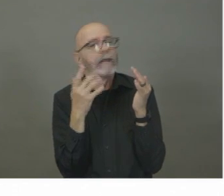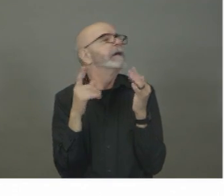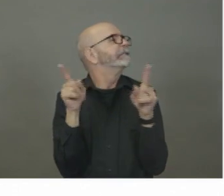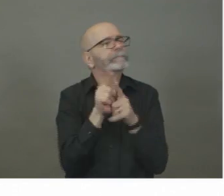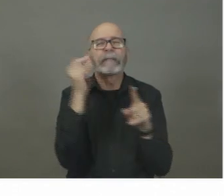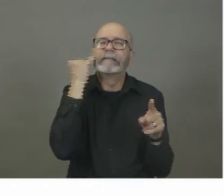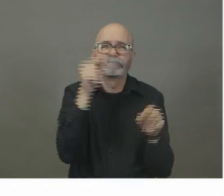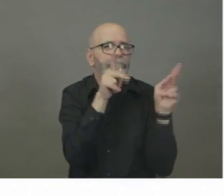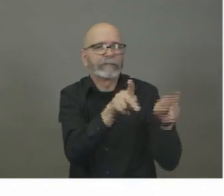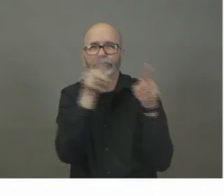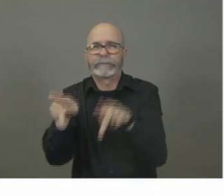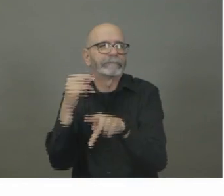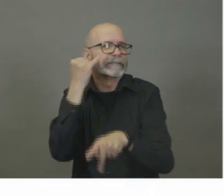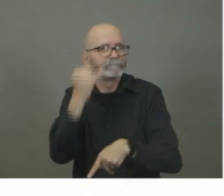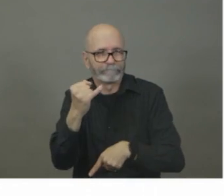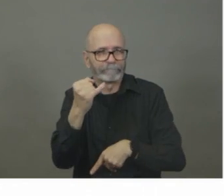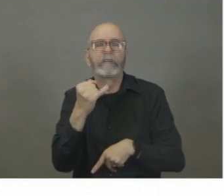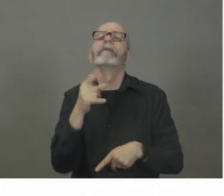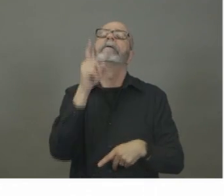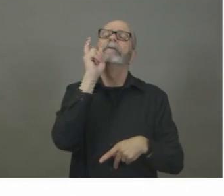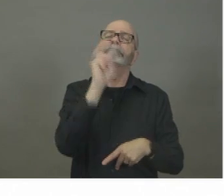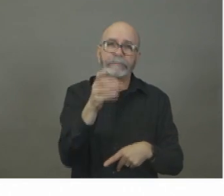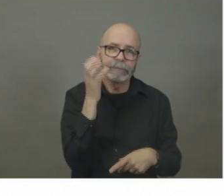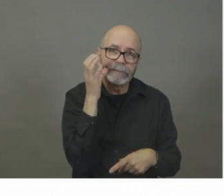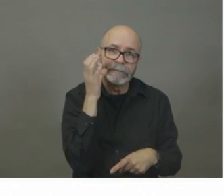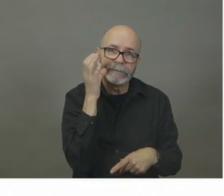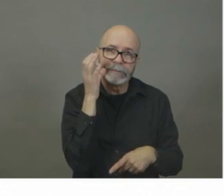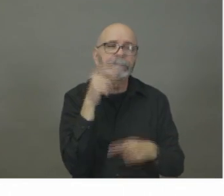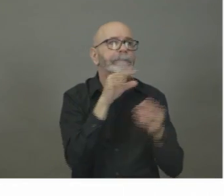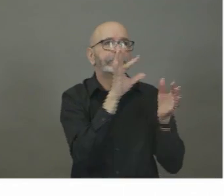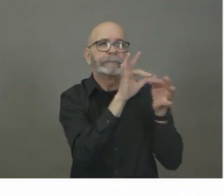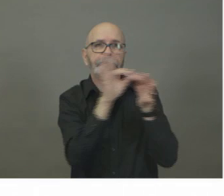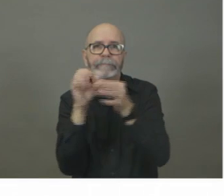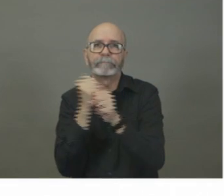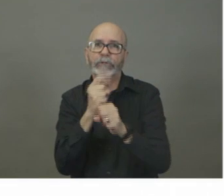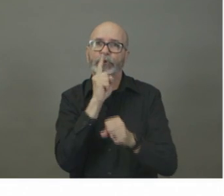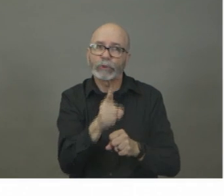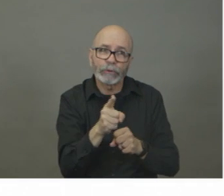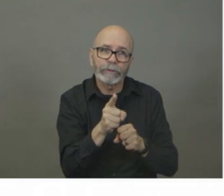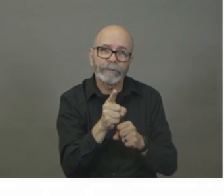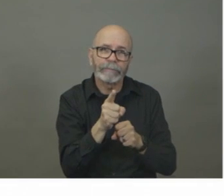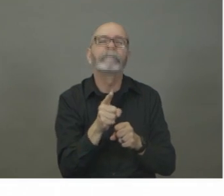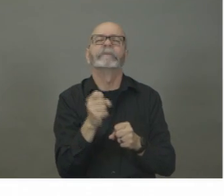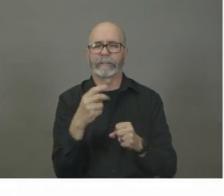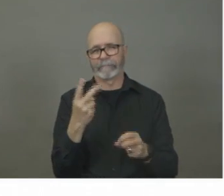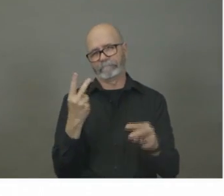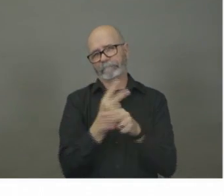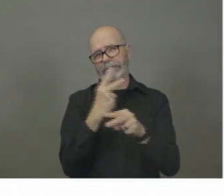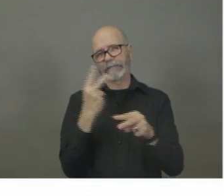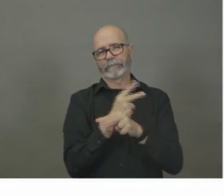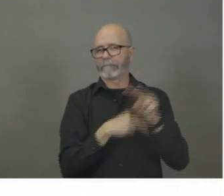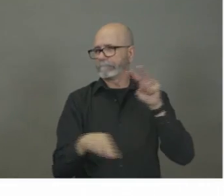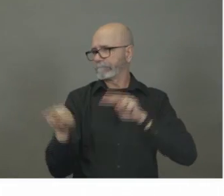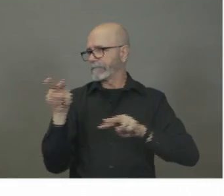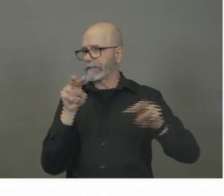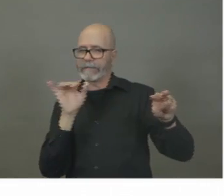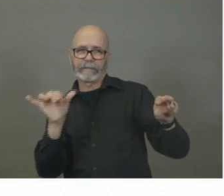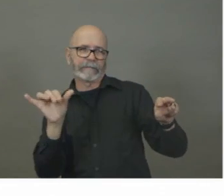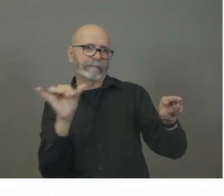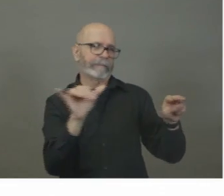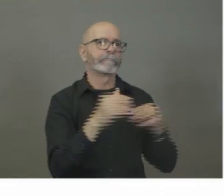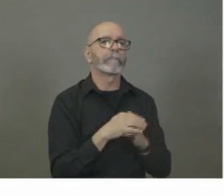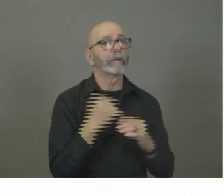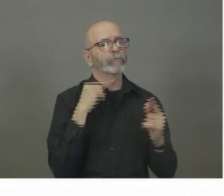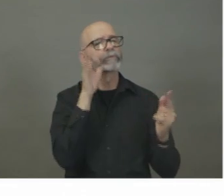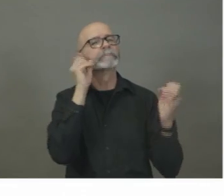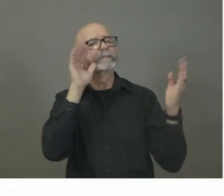And we will be assessing this. So let me be clear. We will be assessing this to the private sector. We expect people to follow